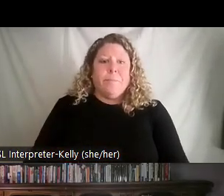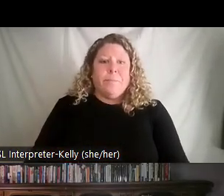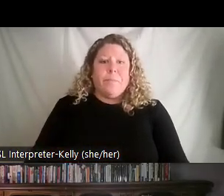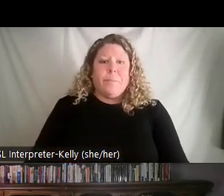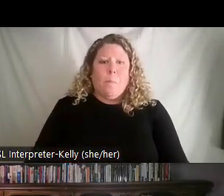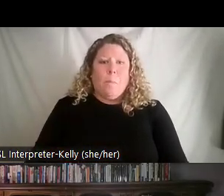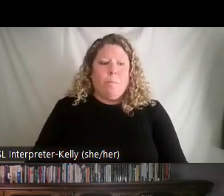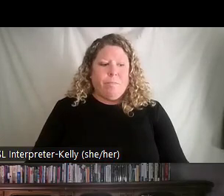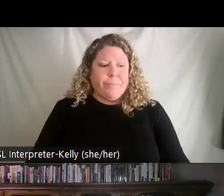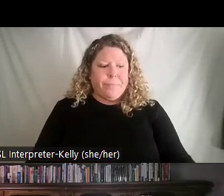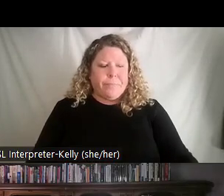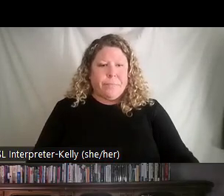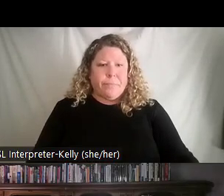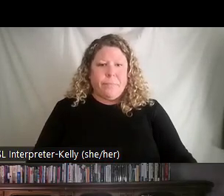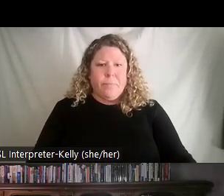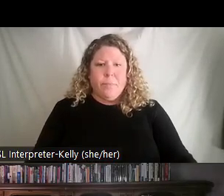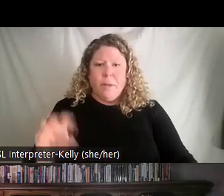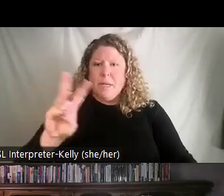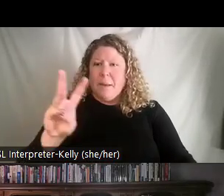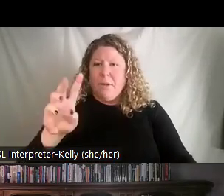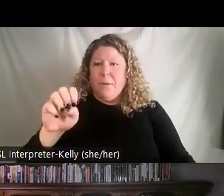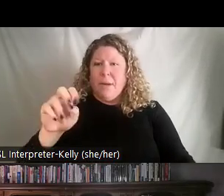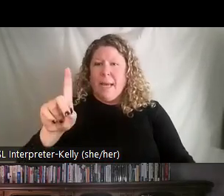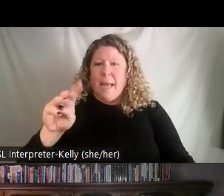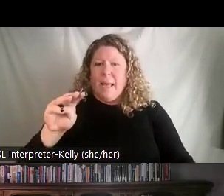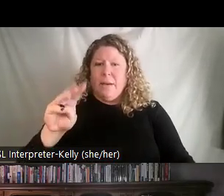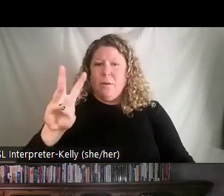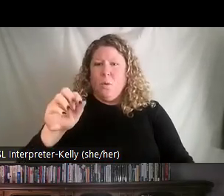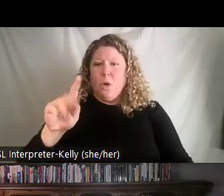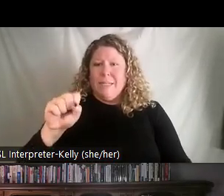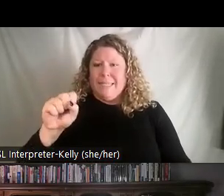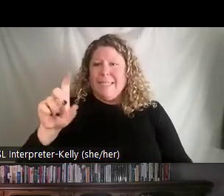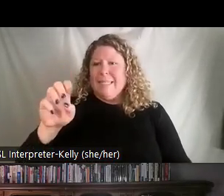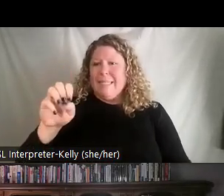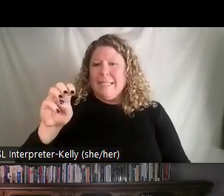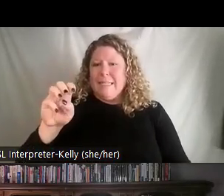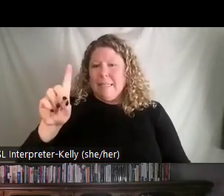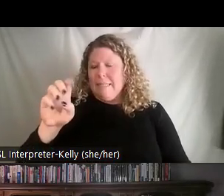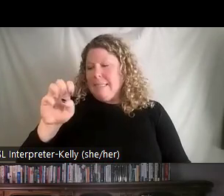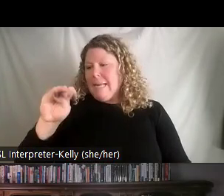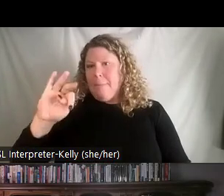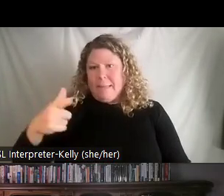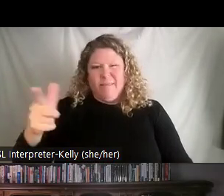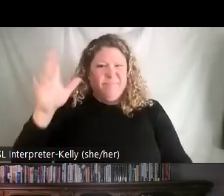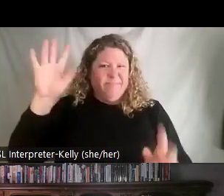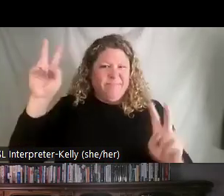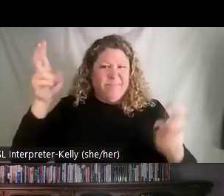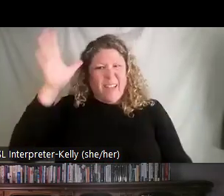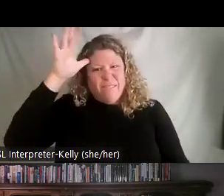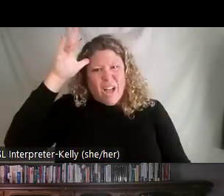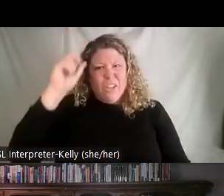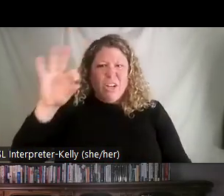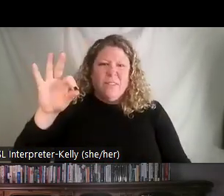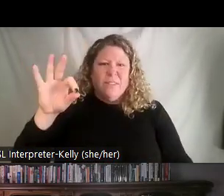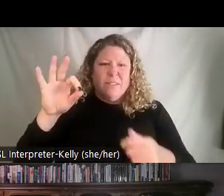So, arguably, W. Edwards Deming is the father of lean because what he taught the Japanese, especially at